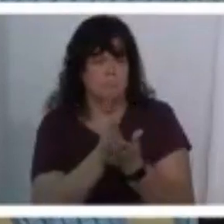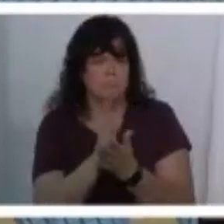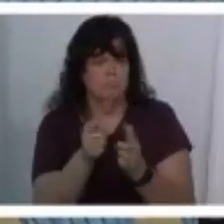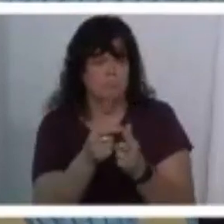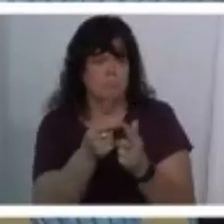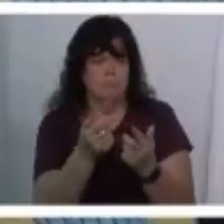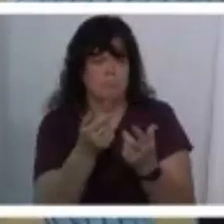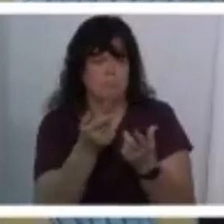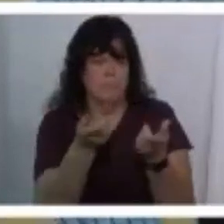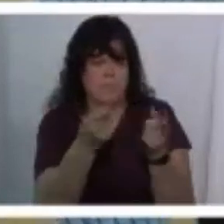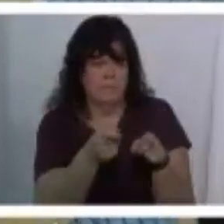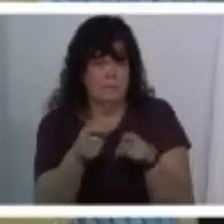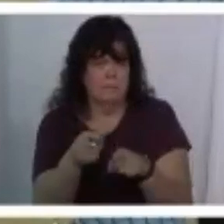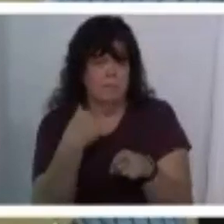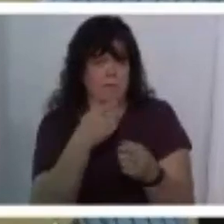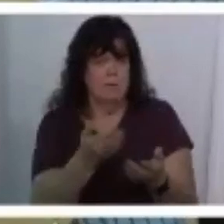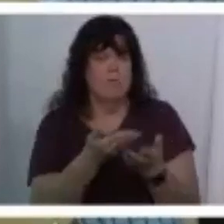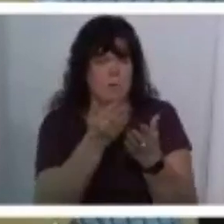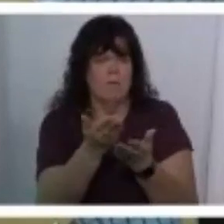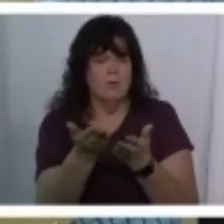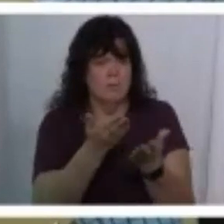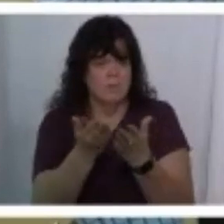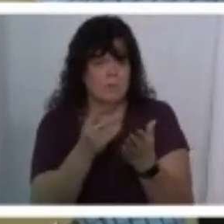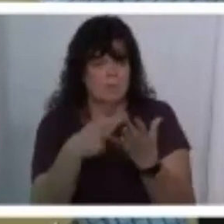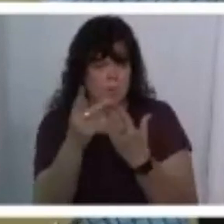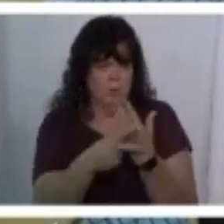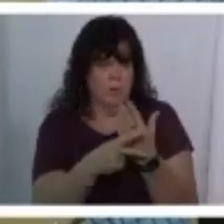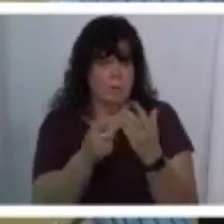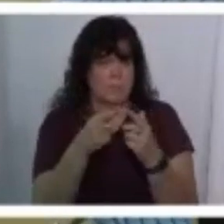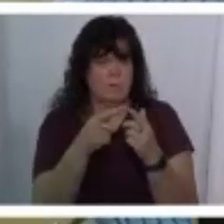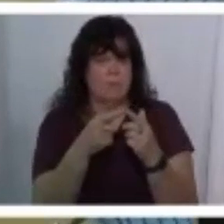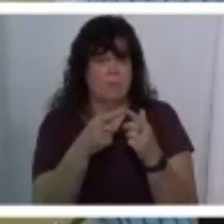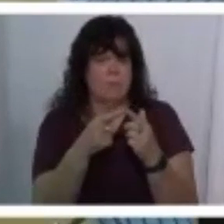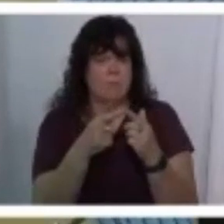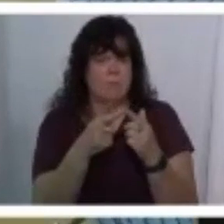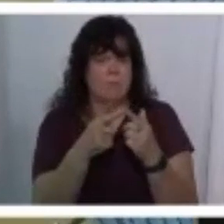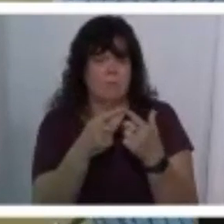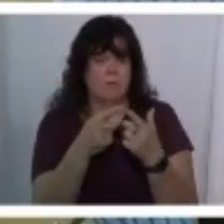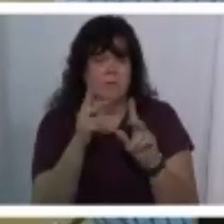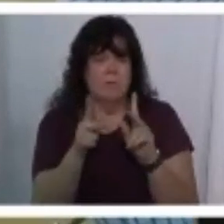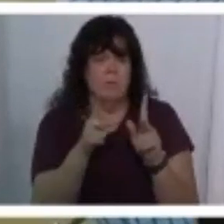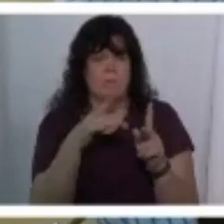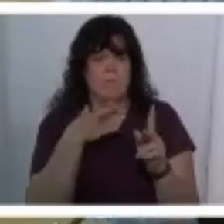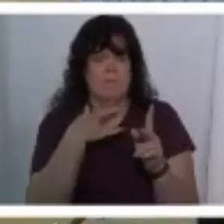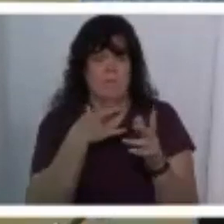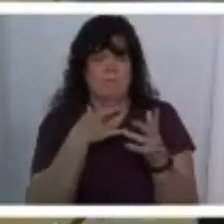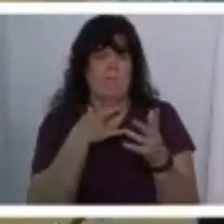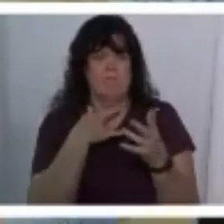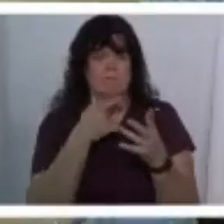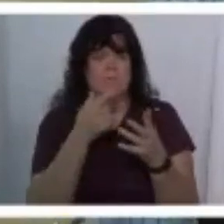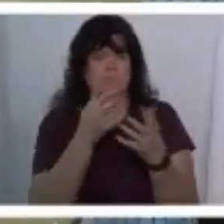we offered services and programs and to the extent that people felt those services and programs were